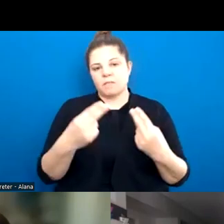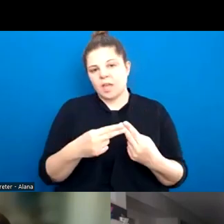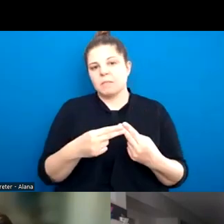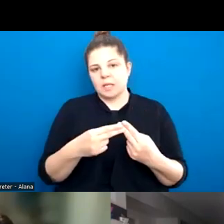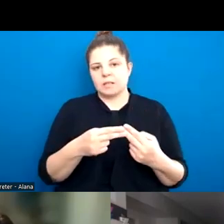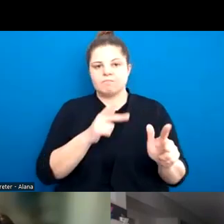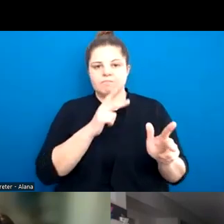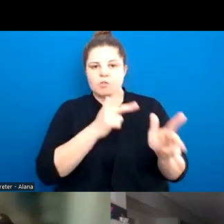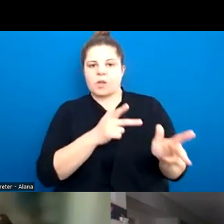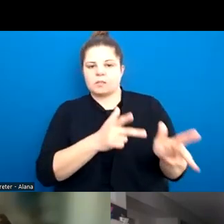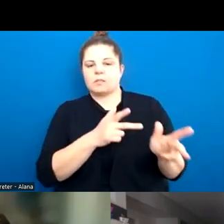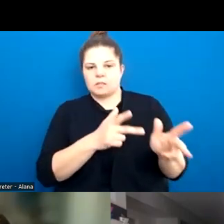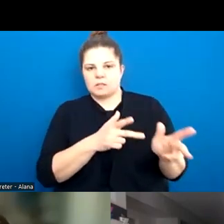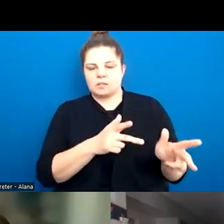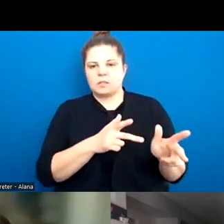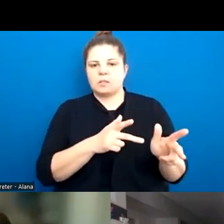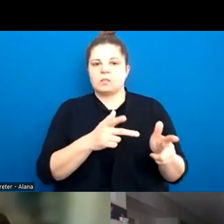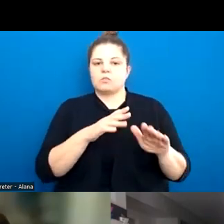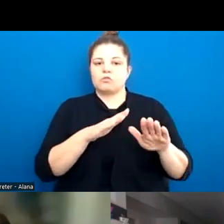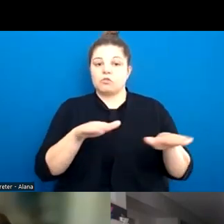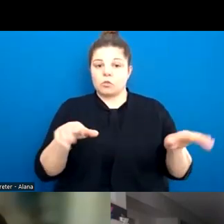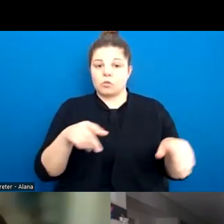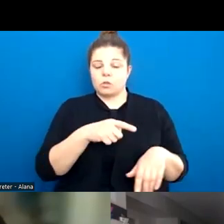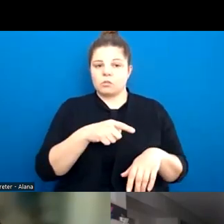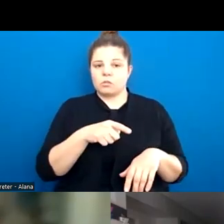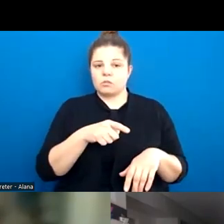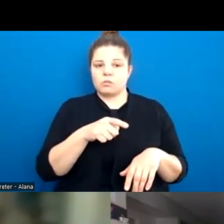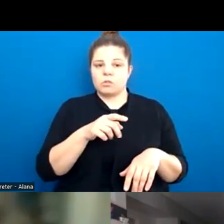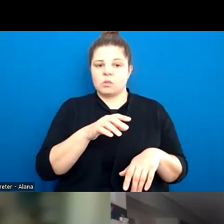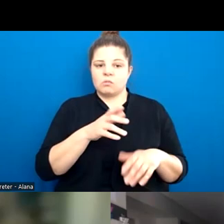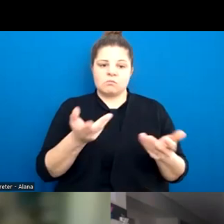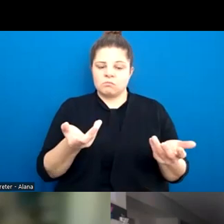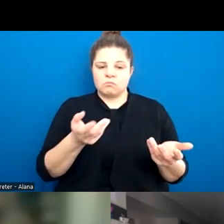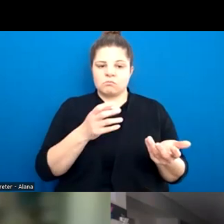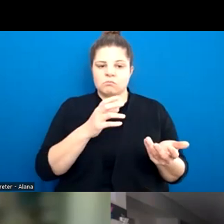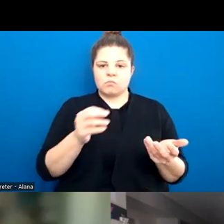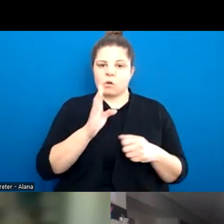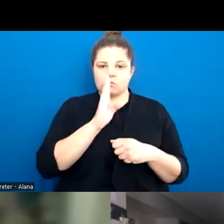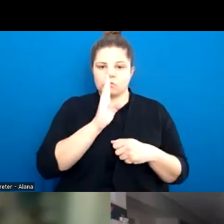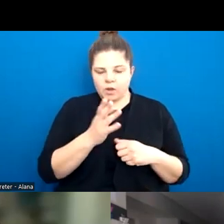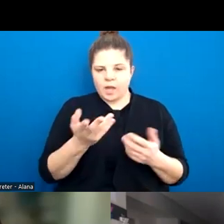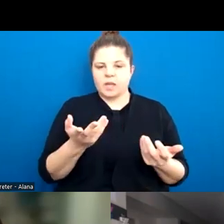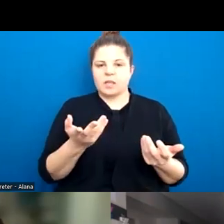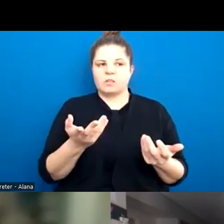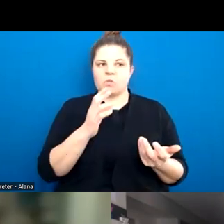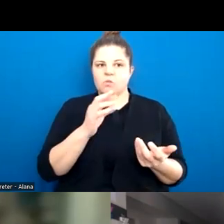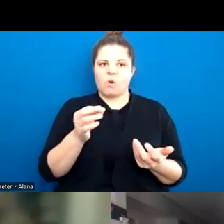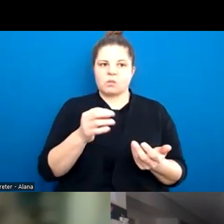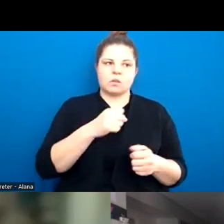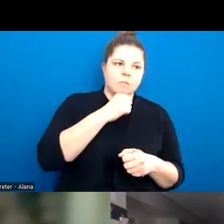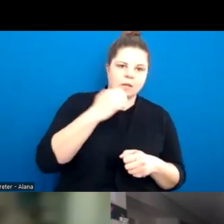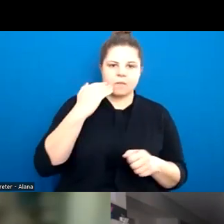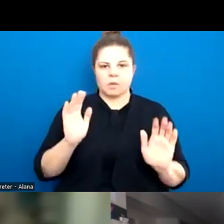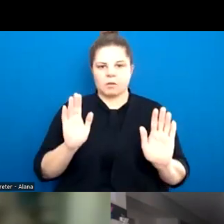children who are not cisgender and not heterosexual do feel completely unsafe